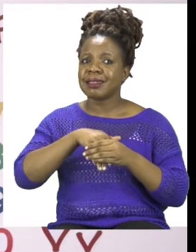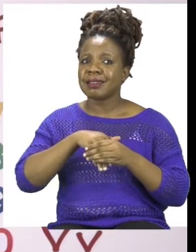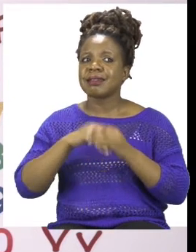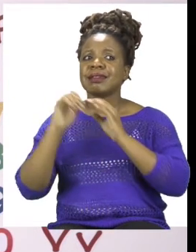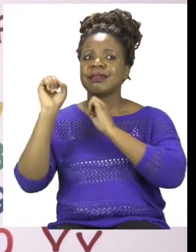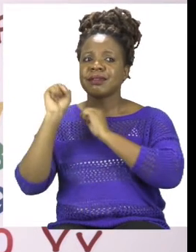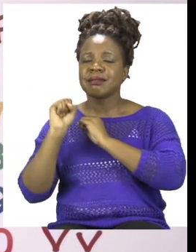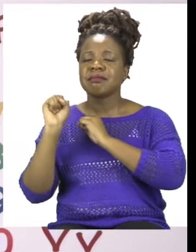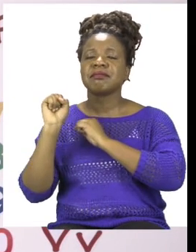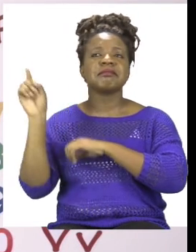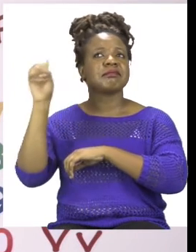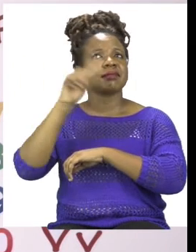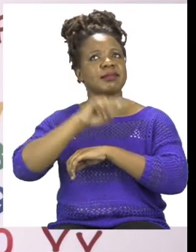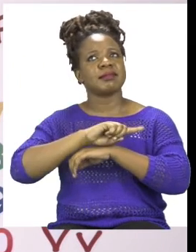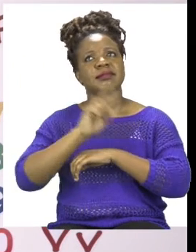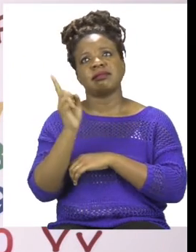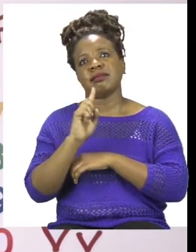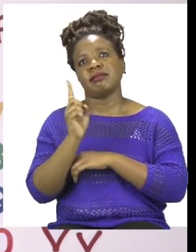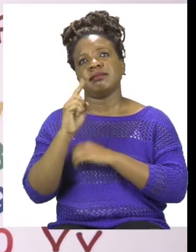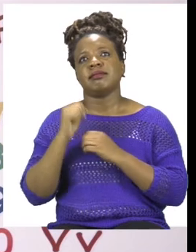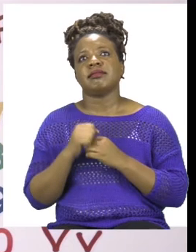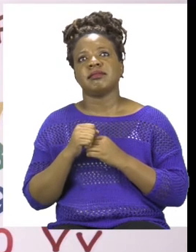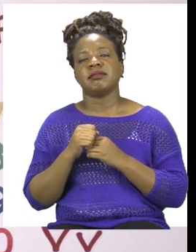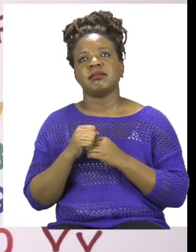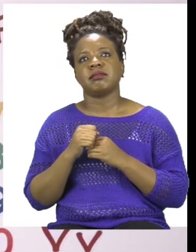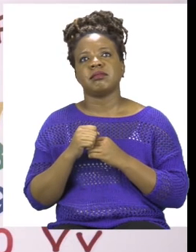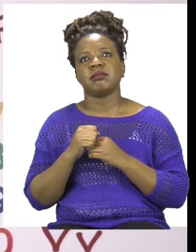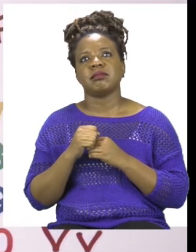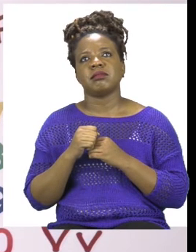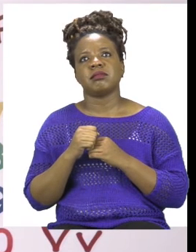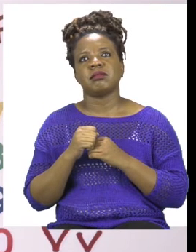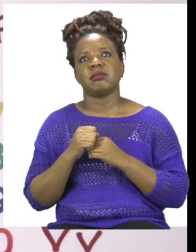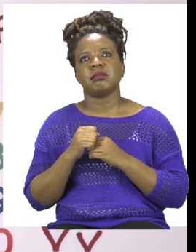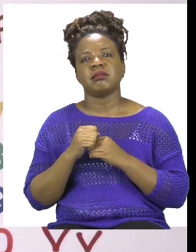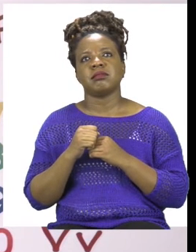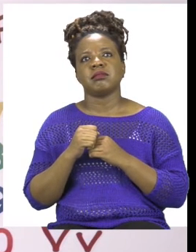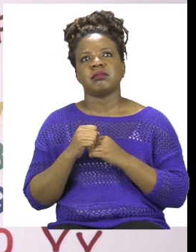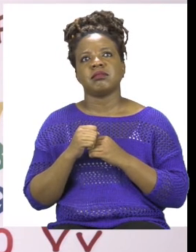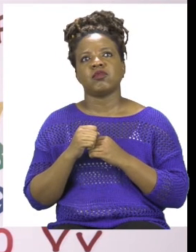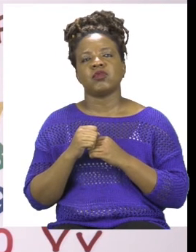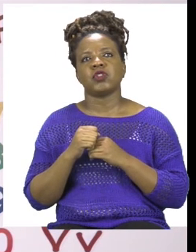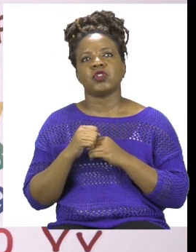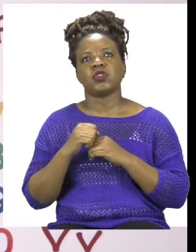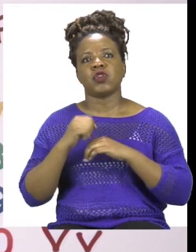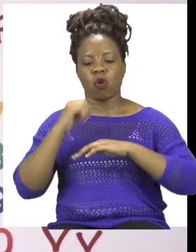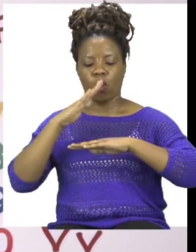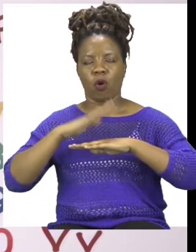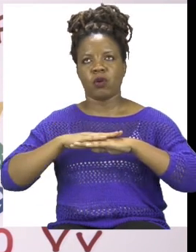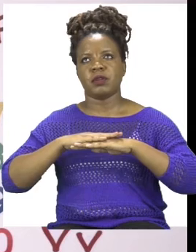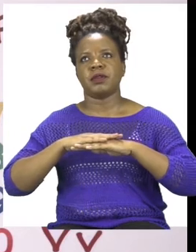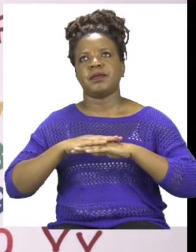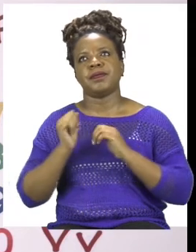day. That also doesn't make sense. So we are going to say on